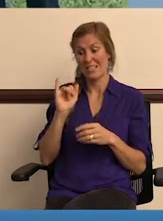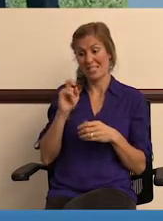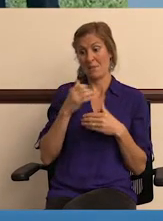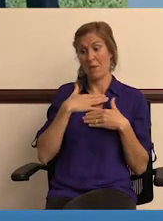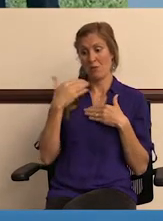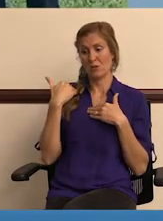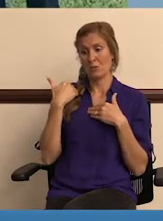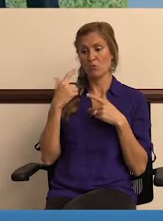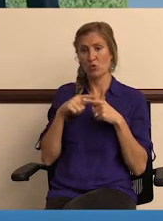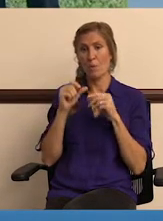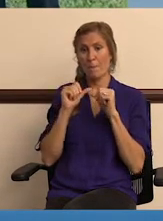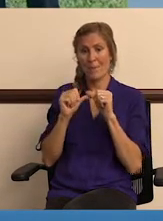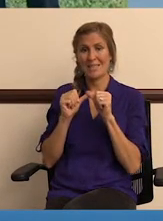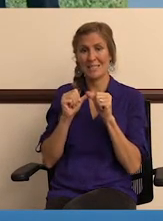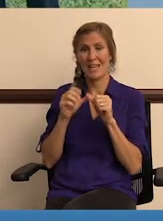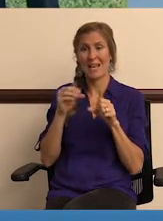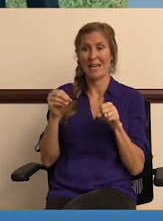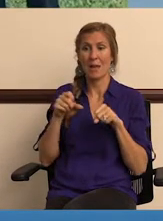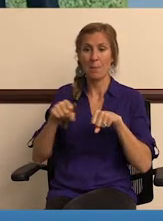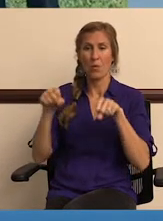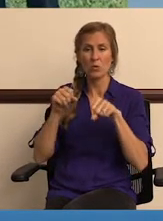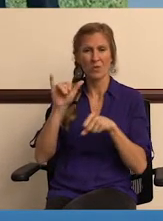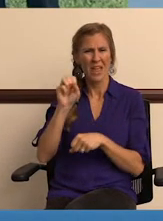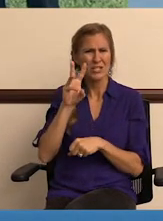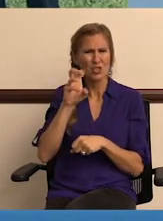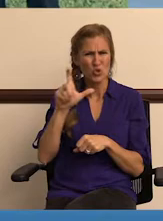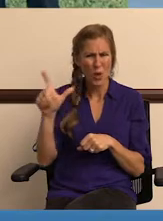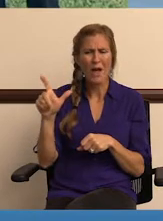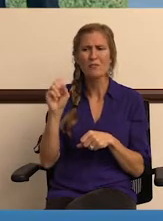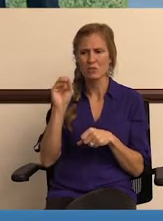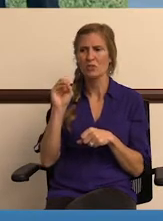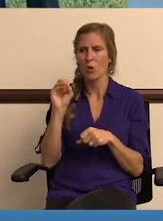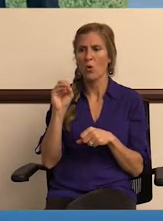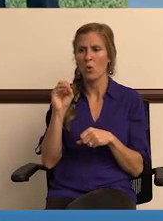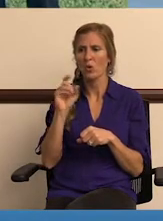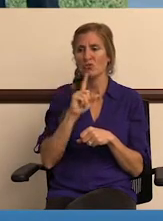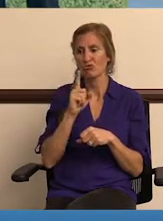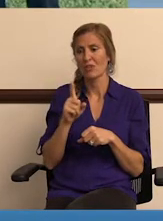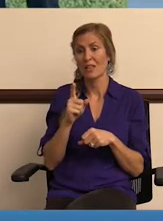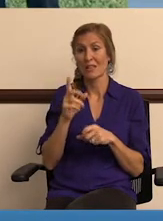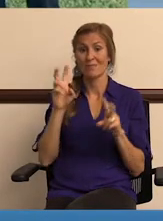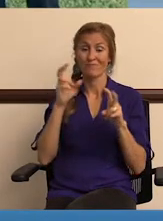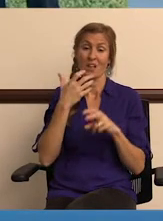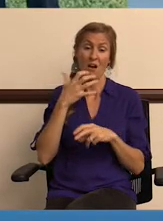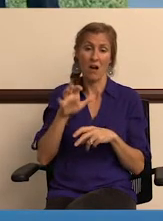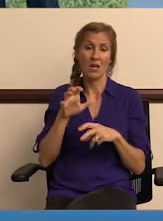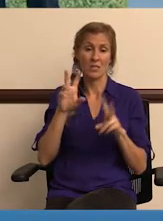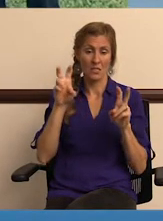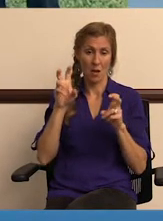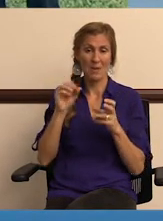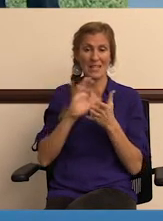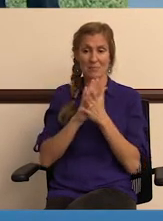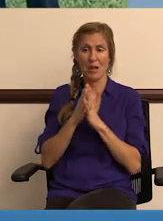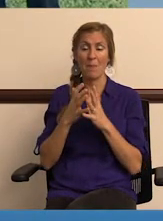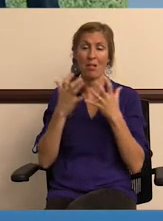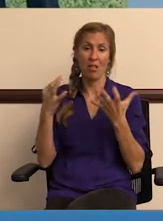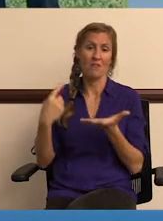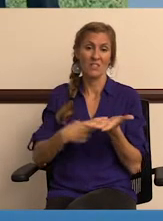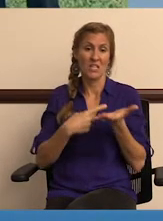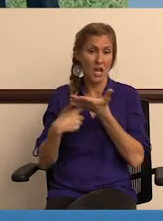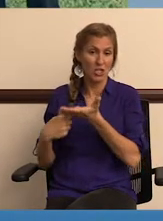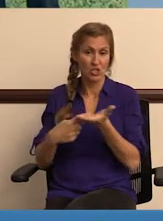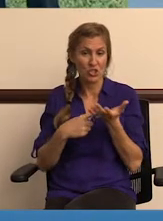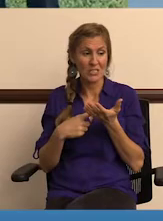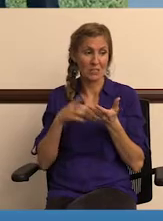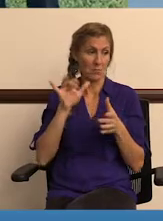then obviously it's my responsibility to maintain it and that swale. So that's a relatively hot topic, and it's going to be coming, I